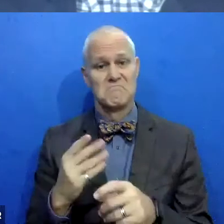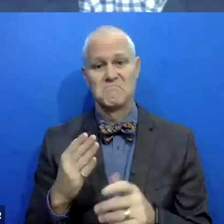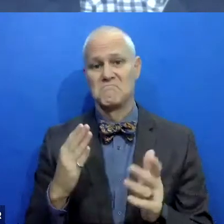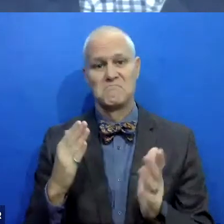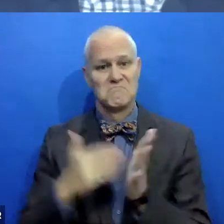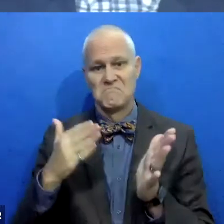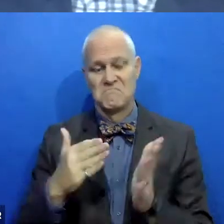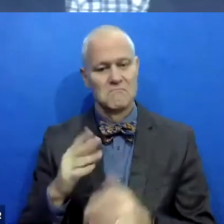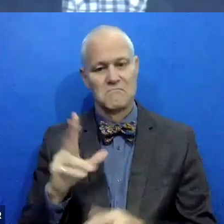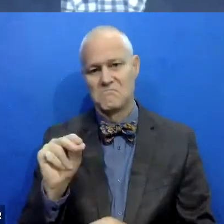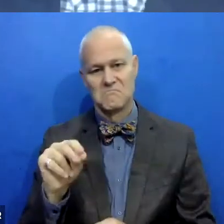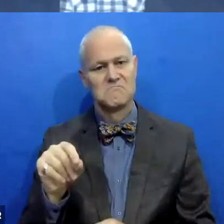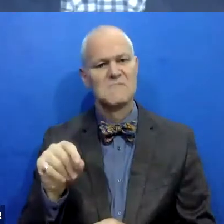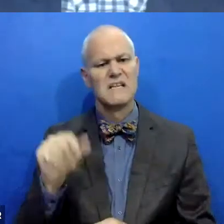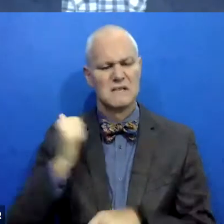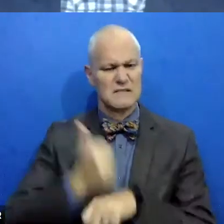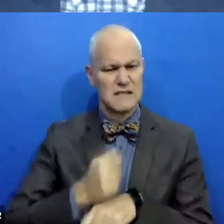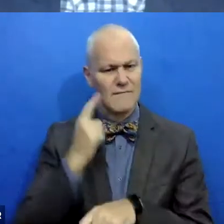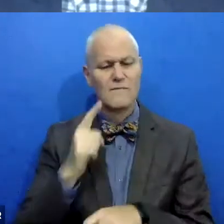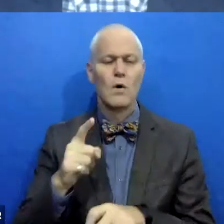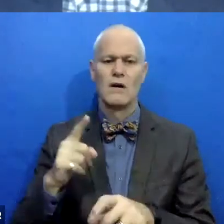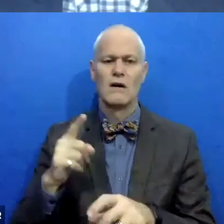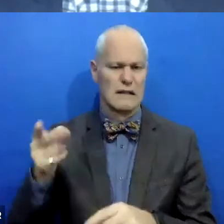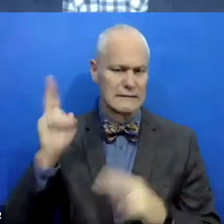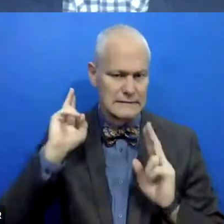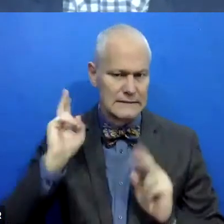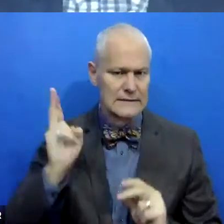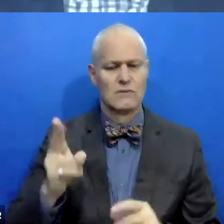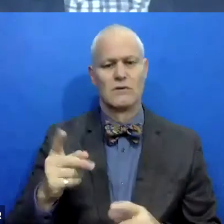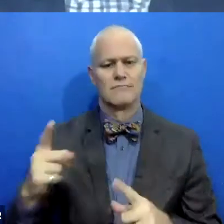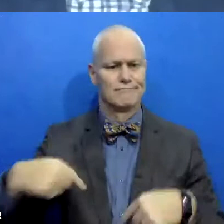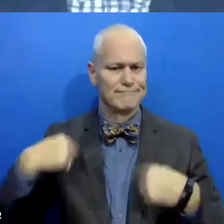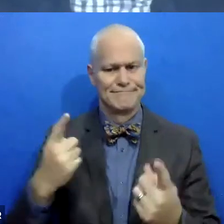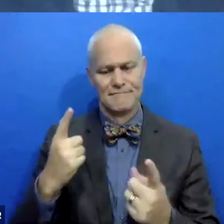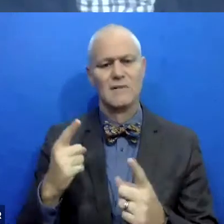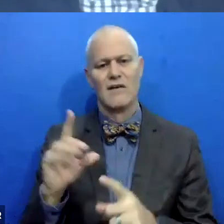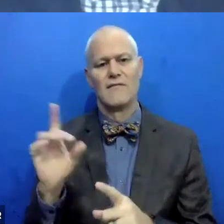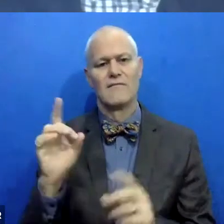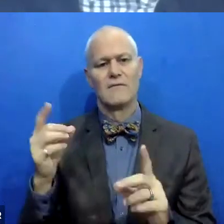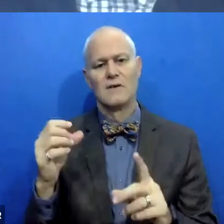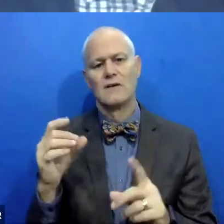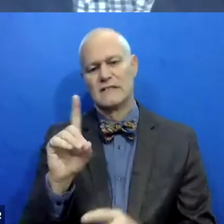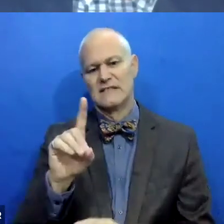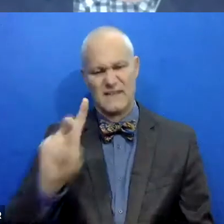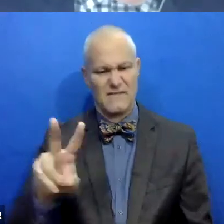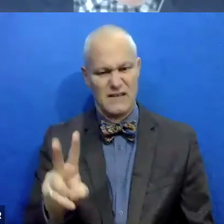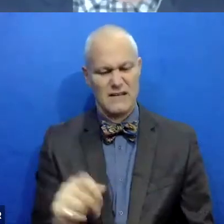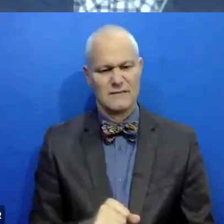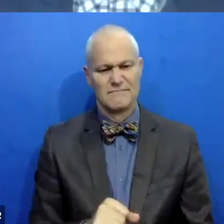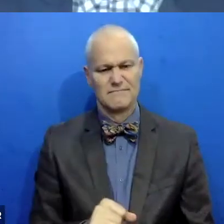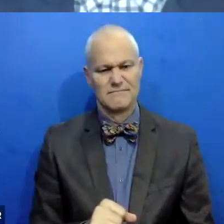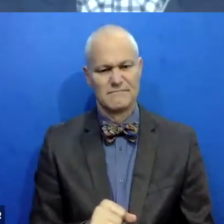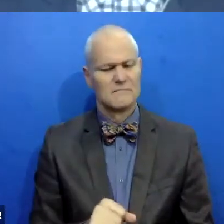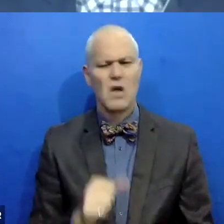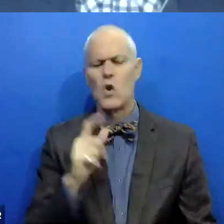set up to work with people who have relatively long histories of domestic violence. Um, there's not, uh, any written